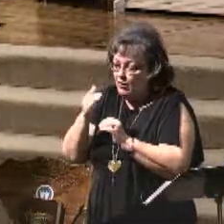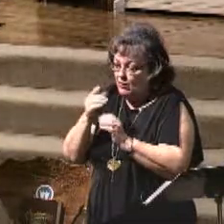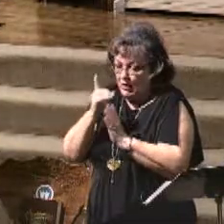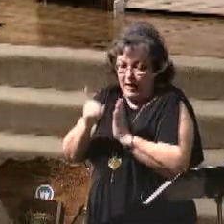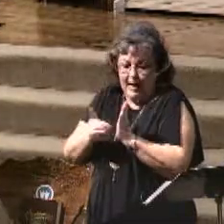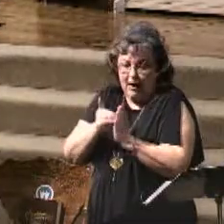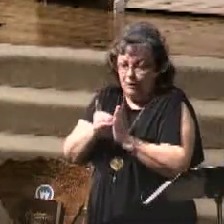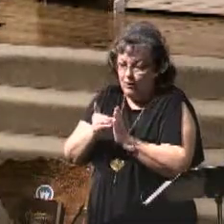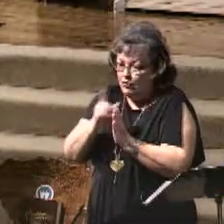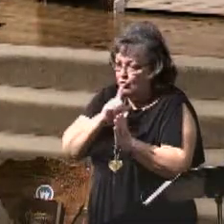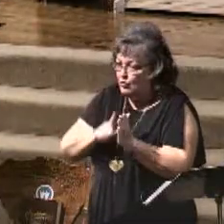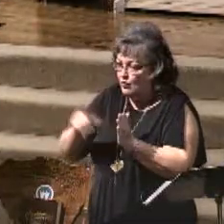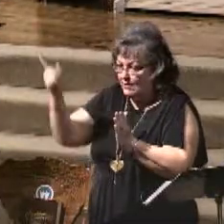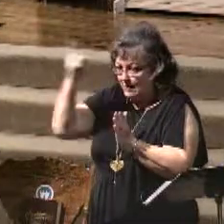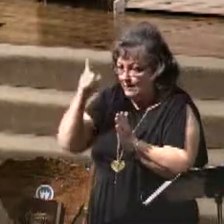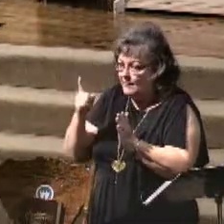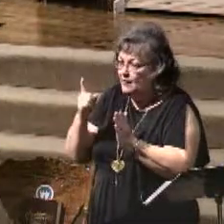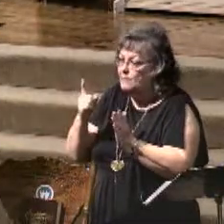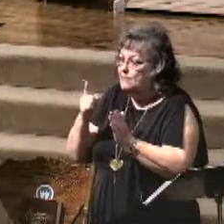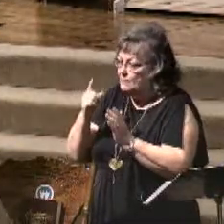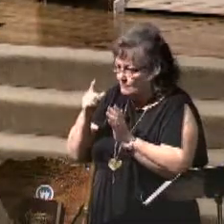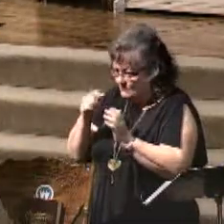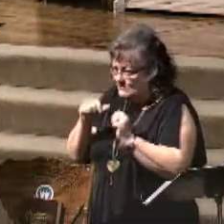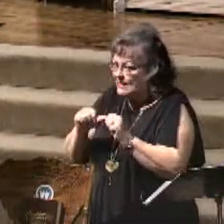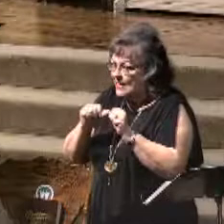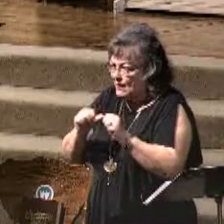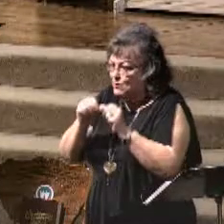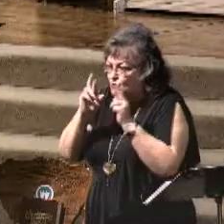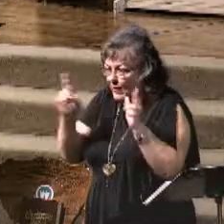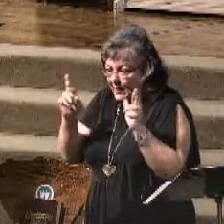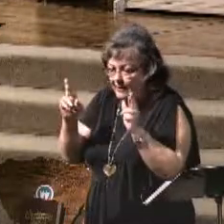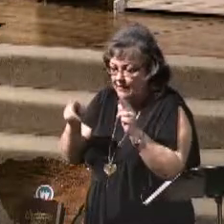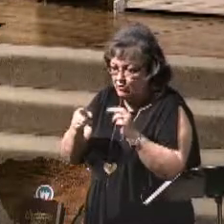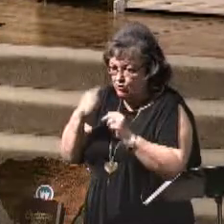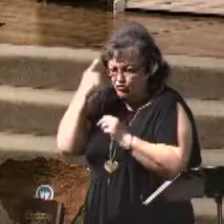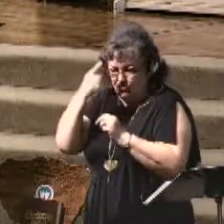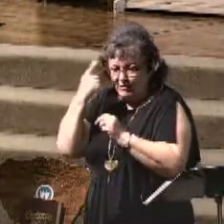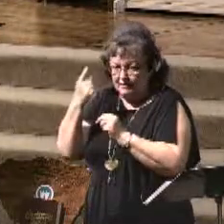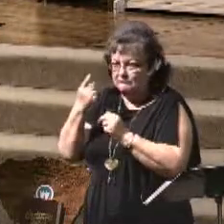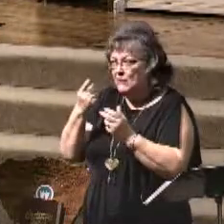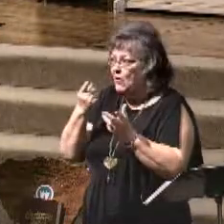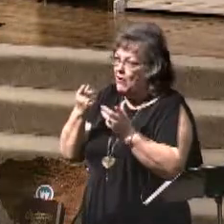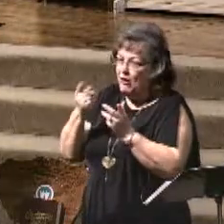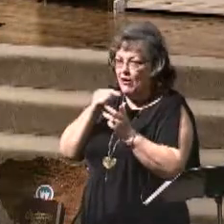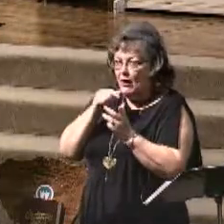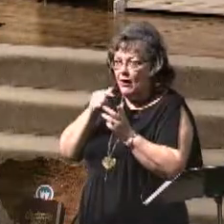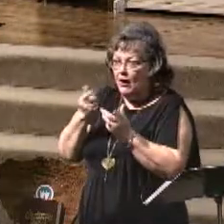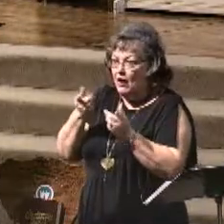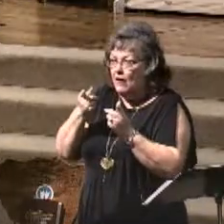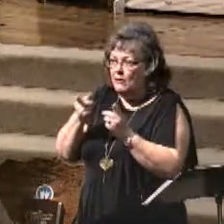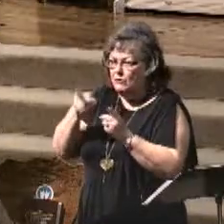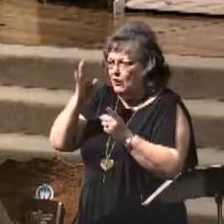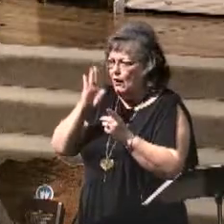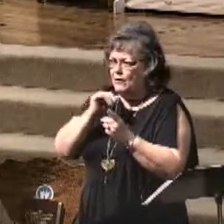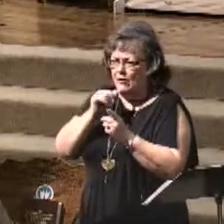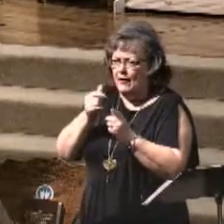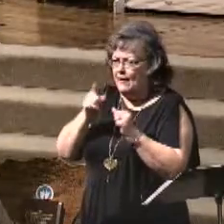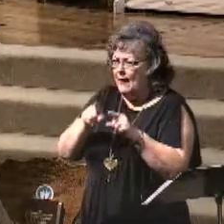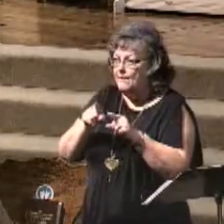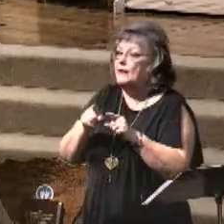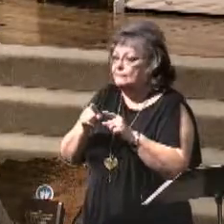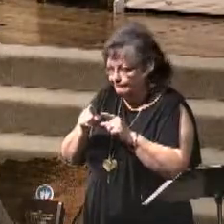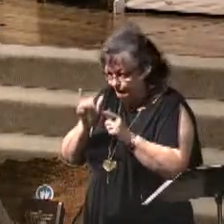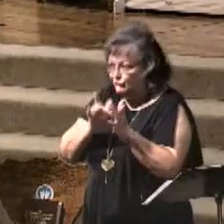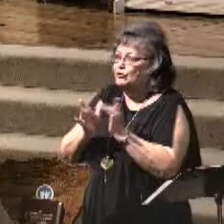Verse 44, therefore be ye also ready, for in such an hour as ye think not, the Son of man cometh. I invite you to study this whole